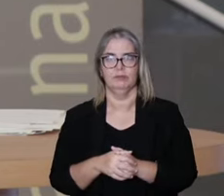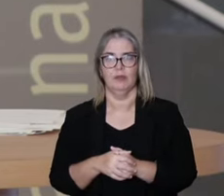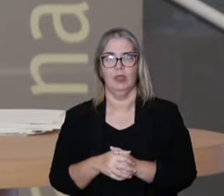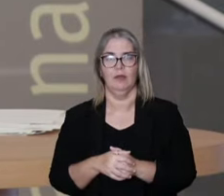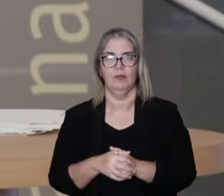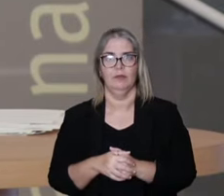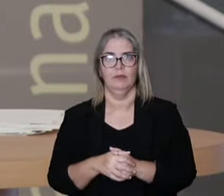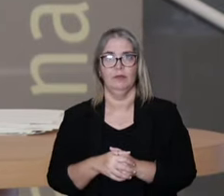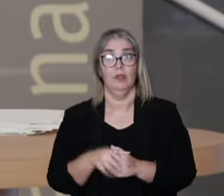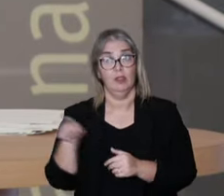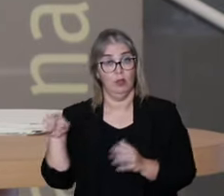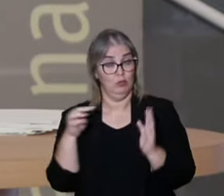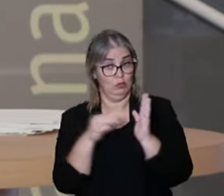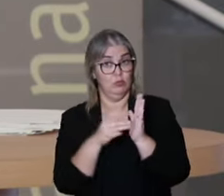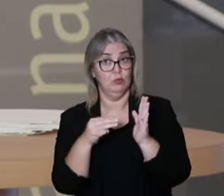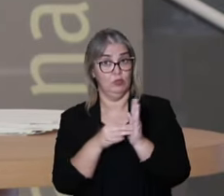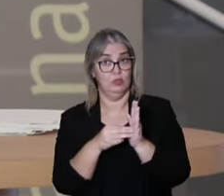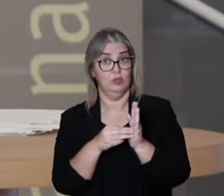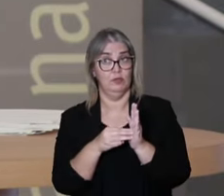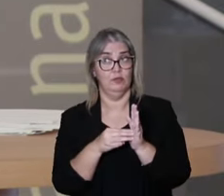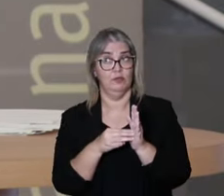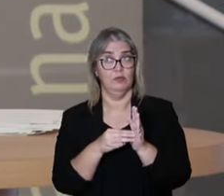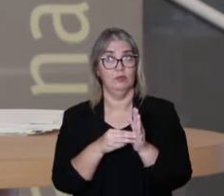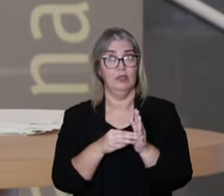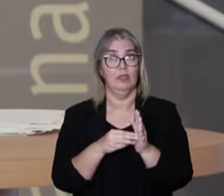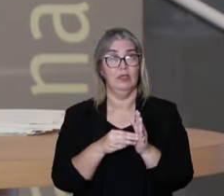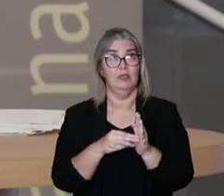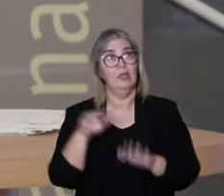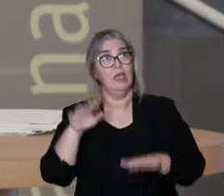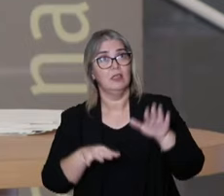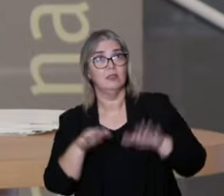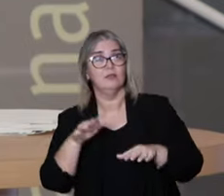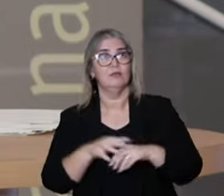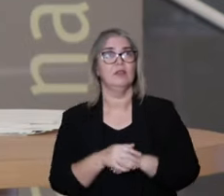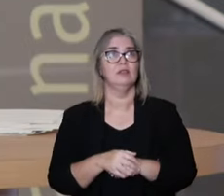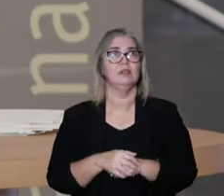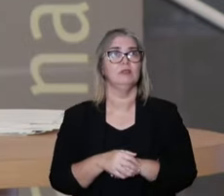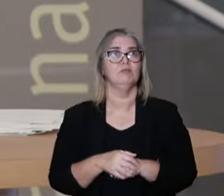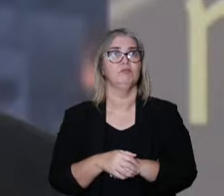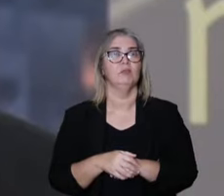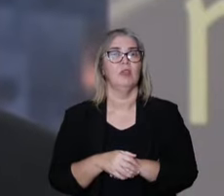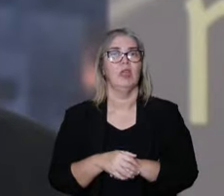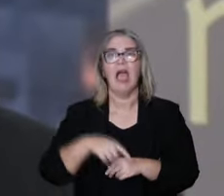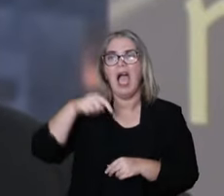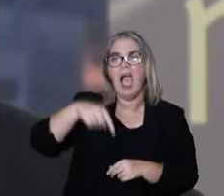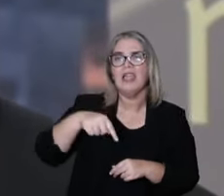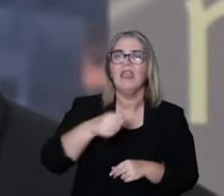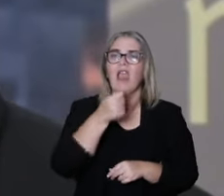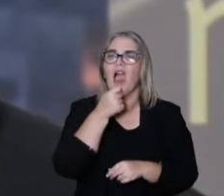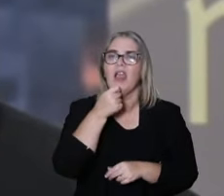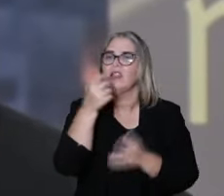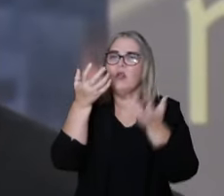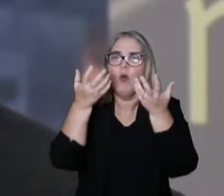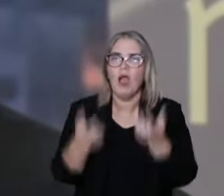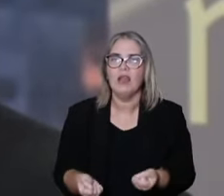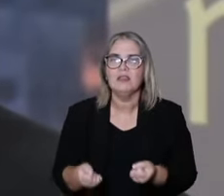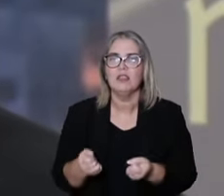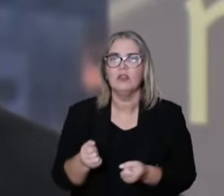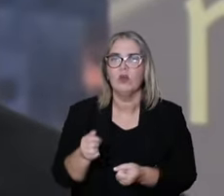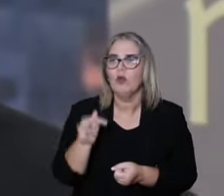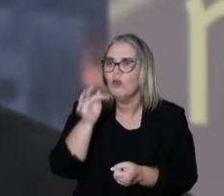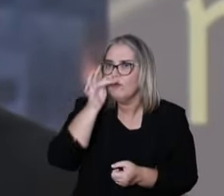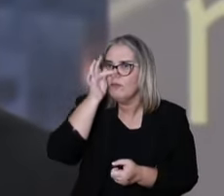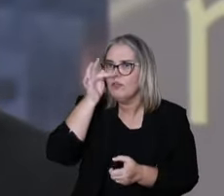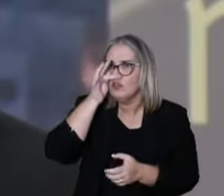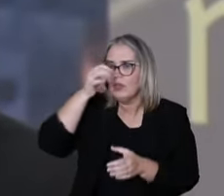reasons that the Western has not incorporated phytotherapy